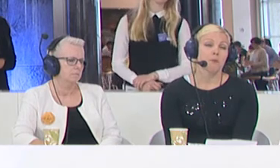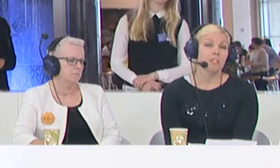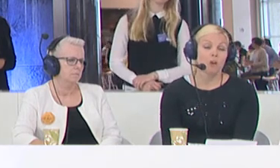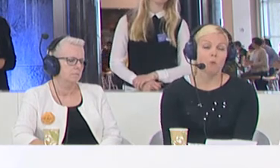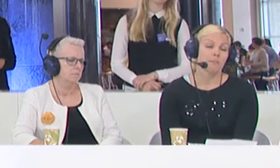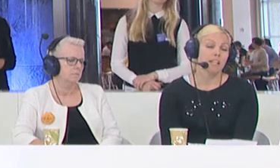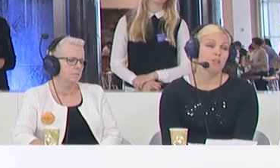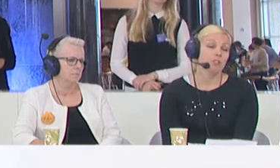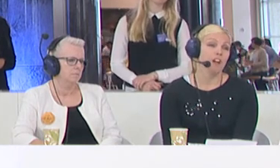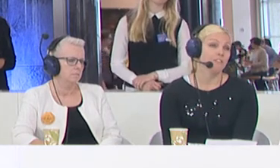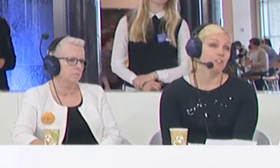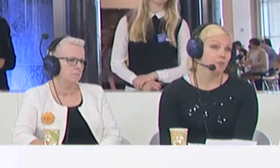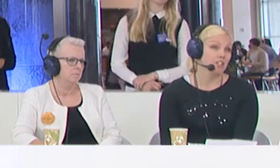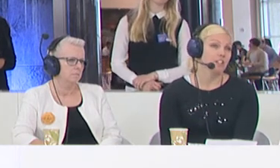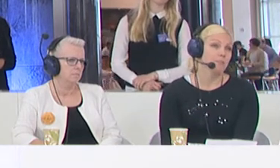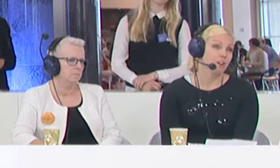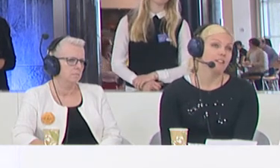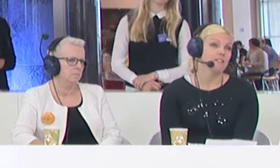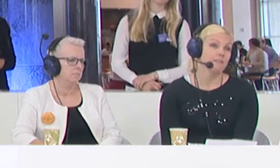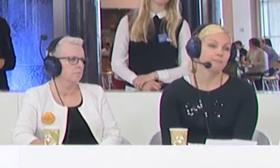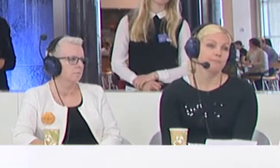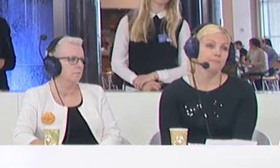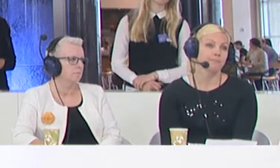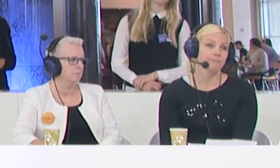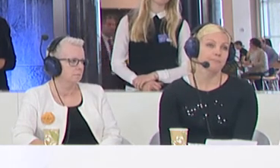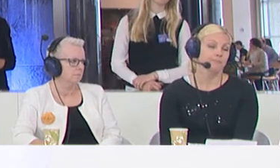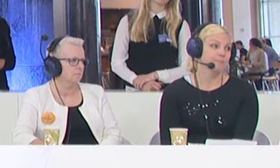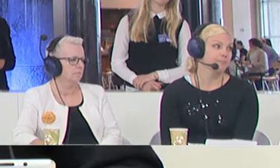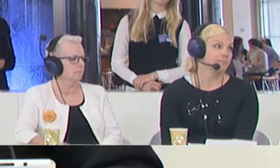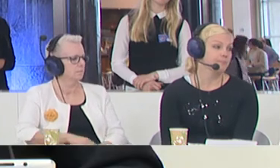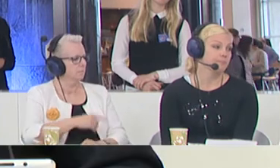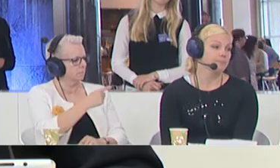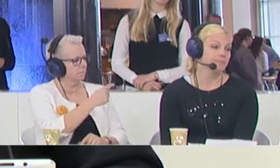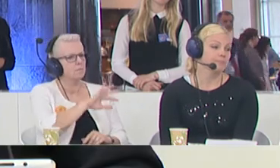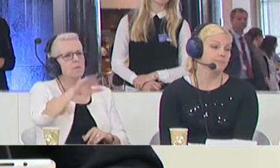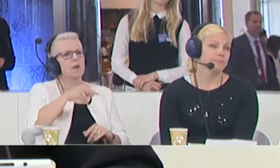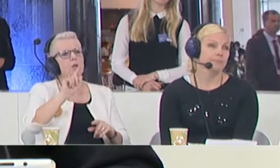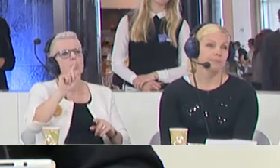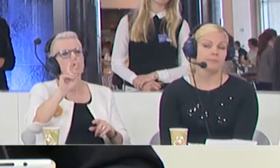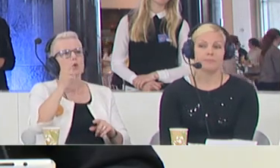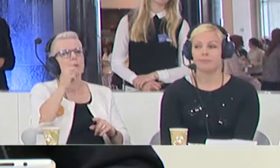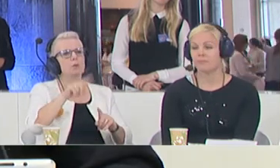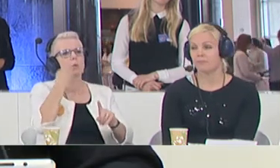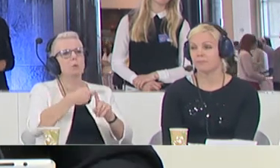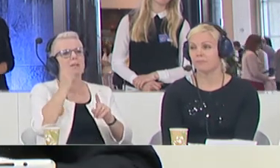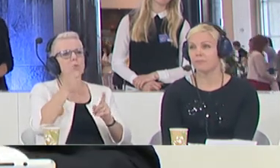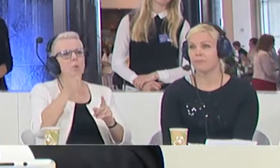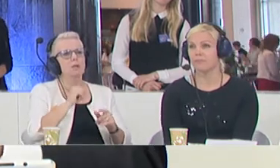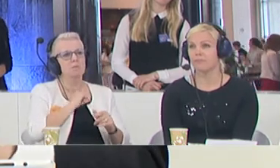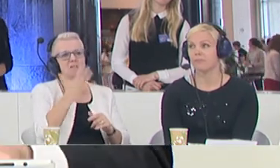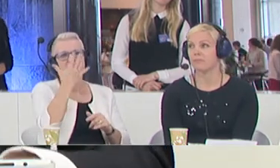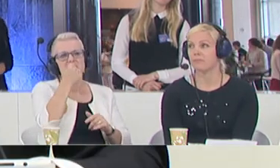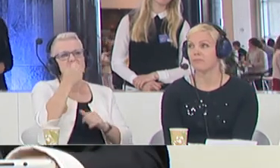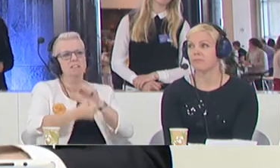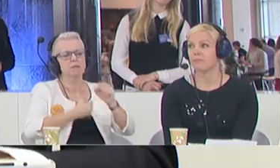But we don't want to make human traffickers rich in the process. Marlene, after the Second World War, it took five or six years for